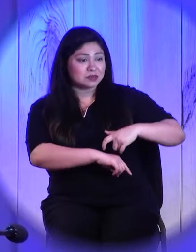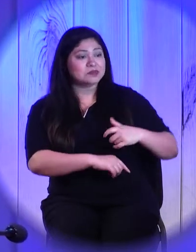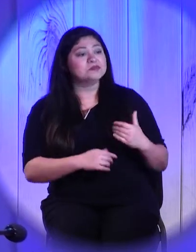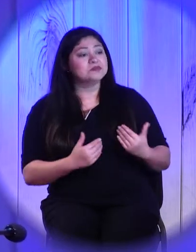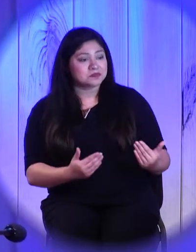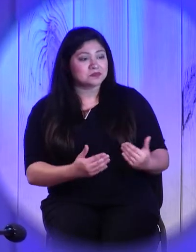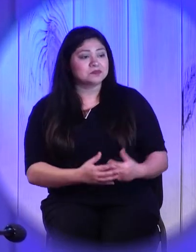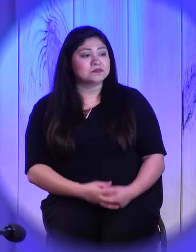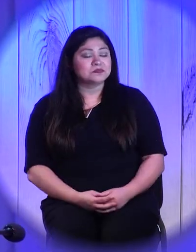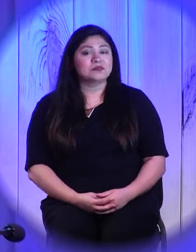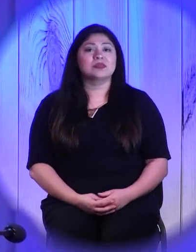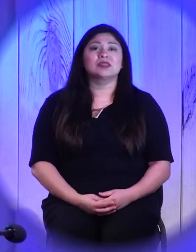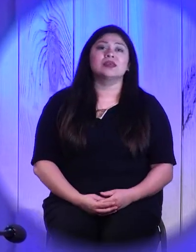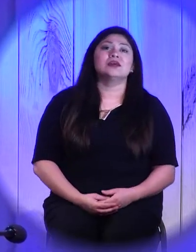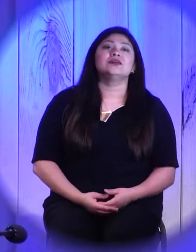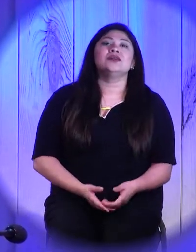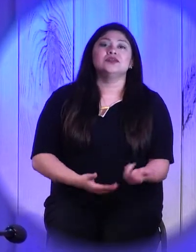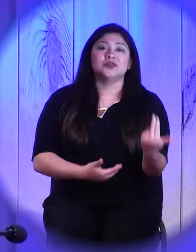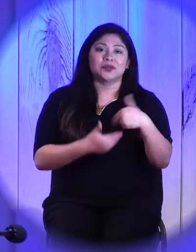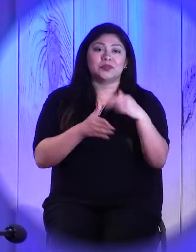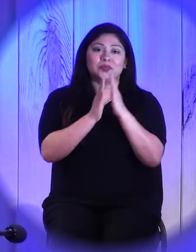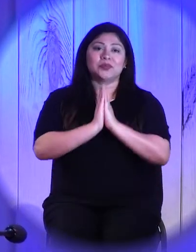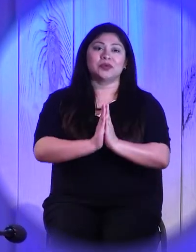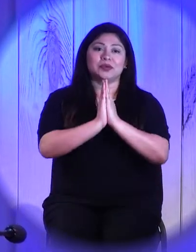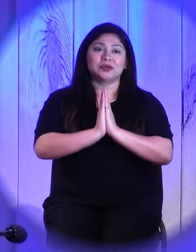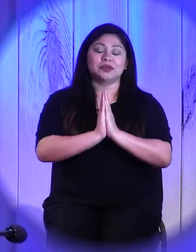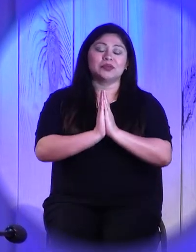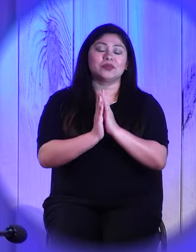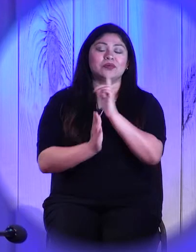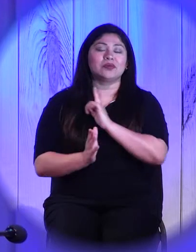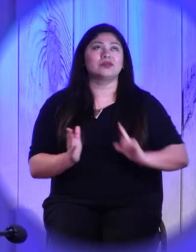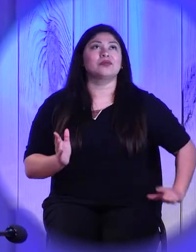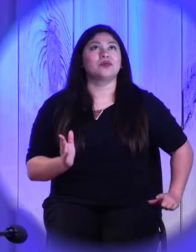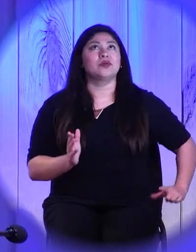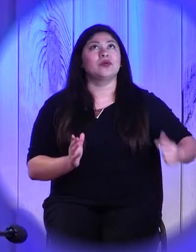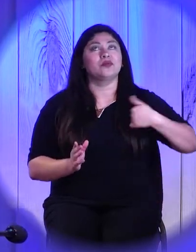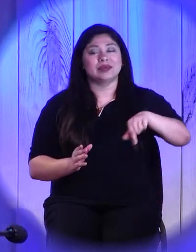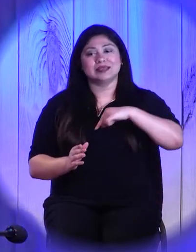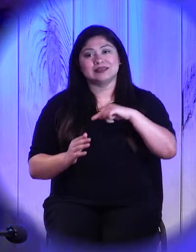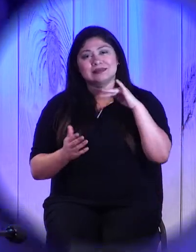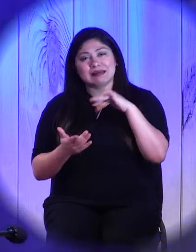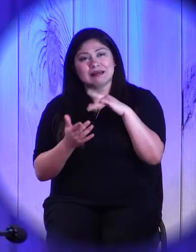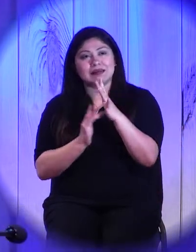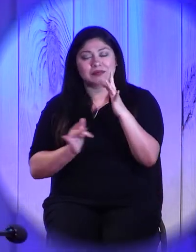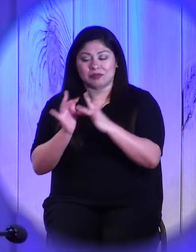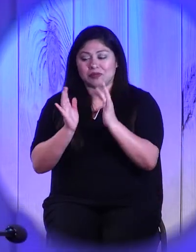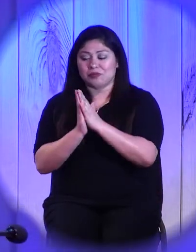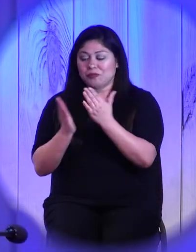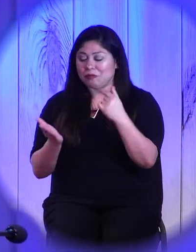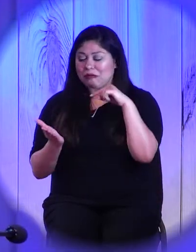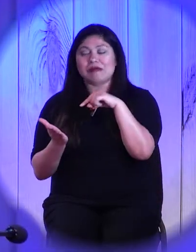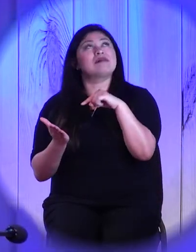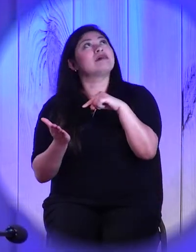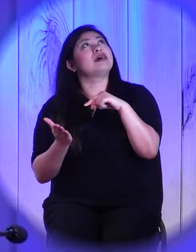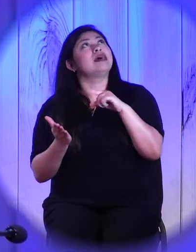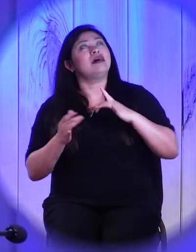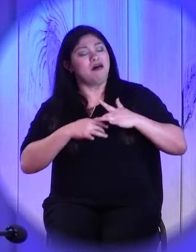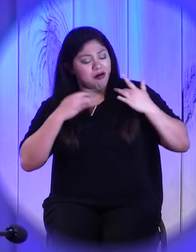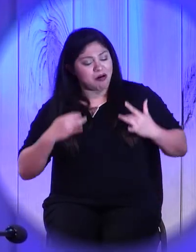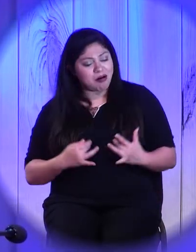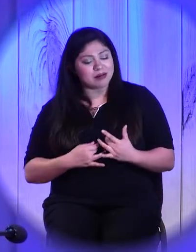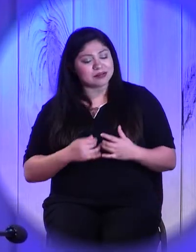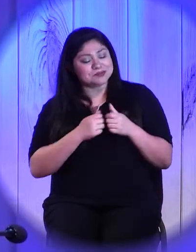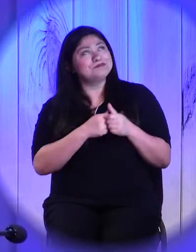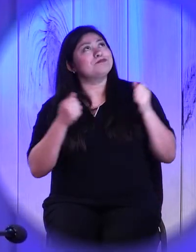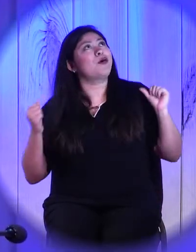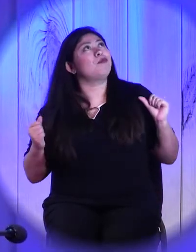Lord, we pray today that as we study your Word together that, Lord, our hearts would be open to hear from you. Lord, we know